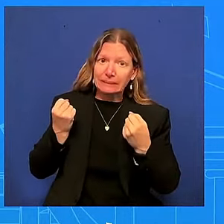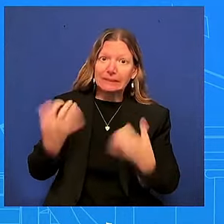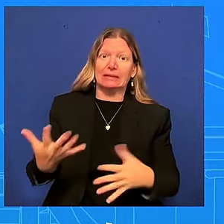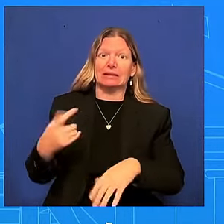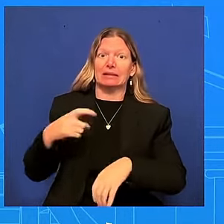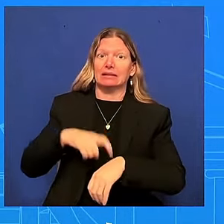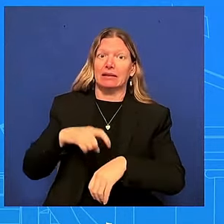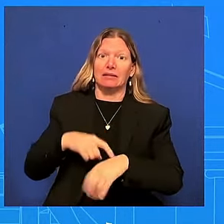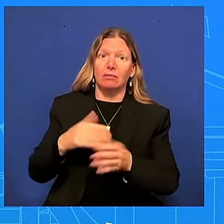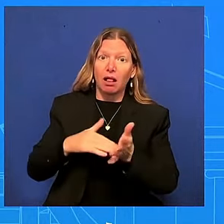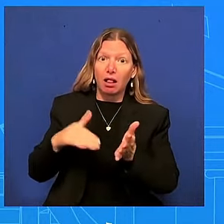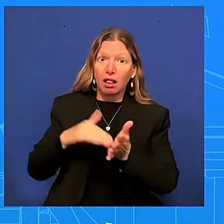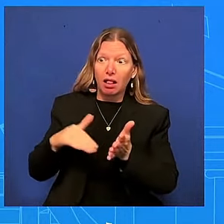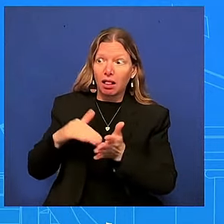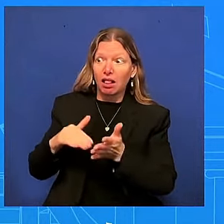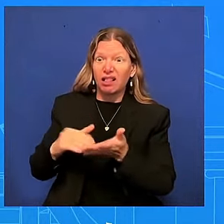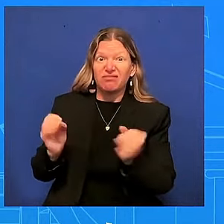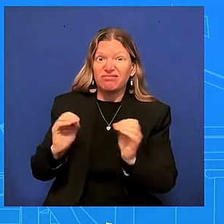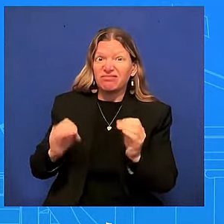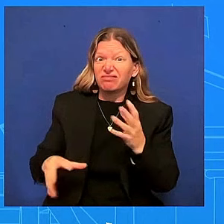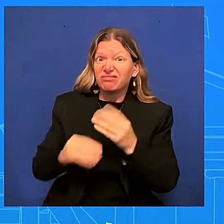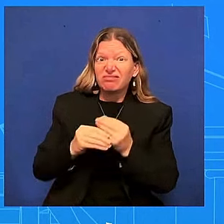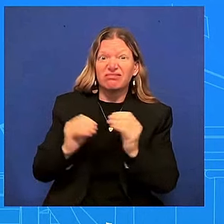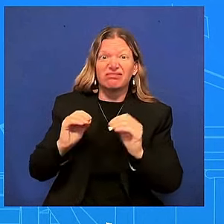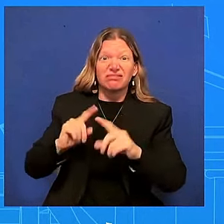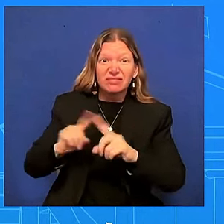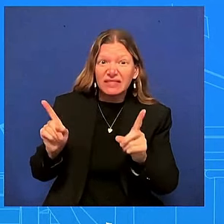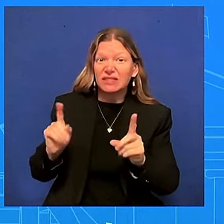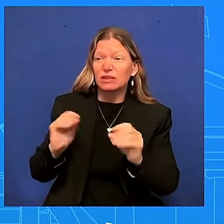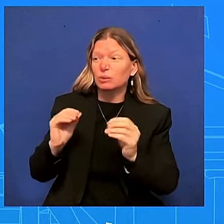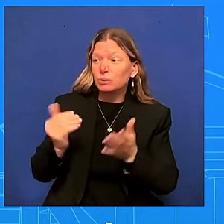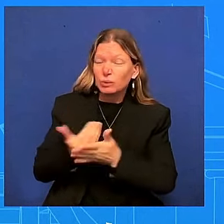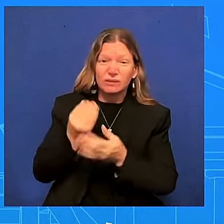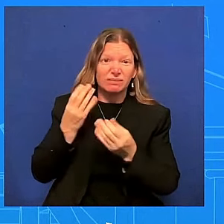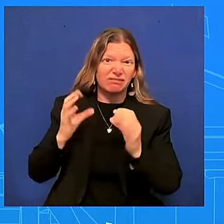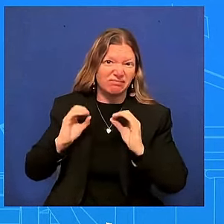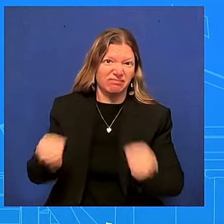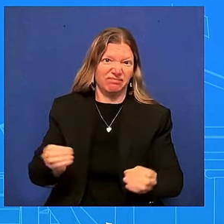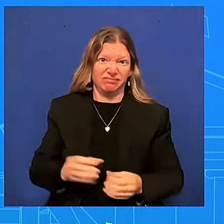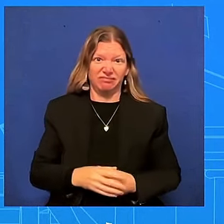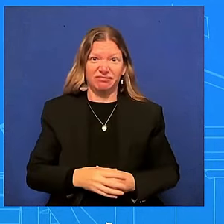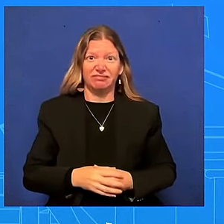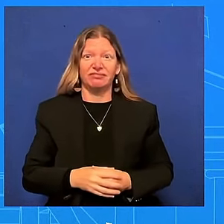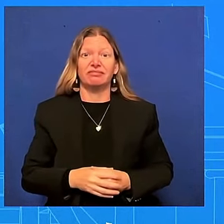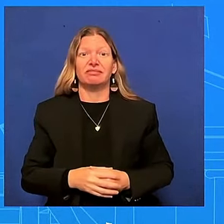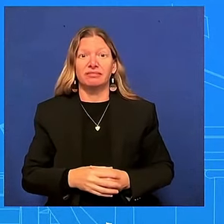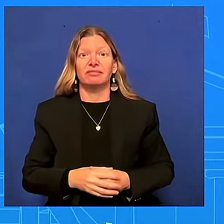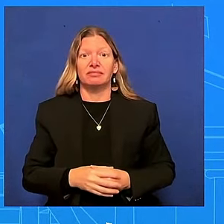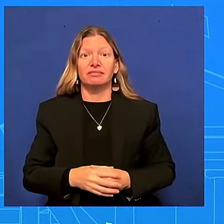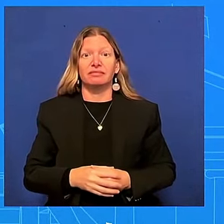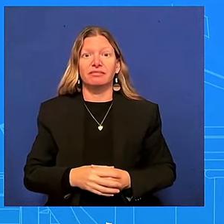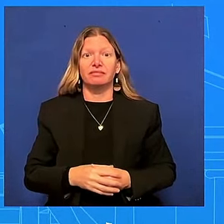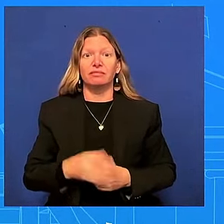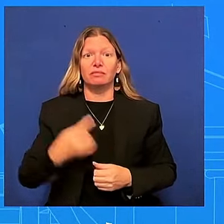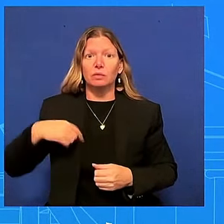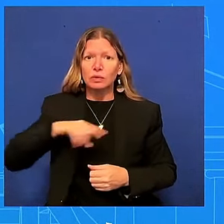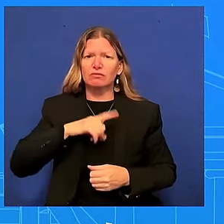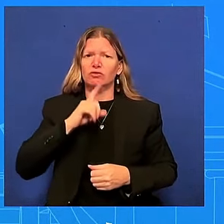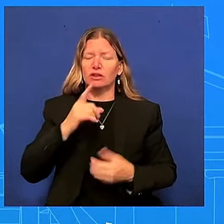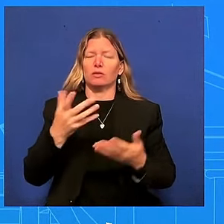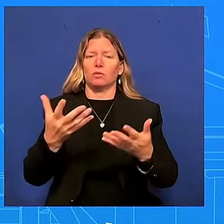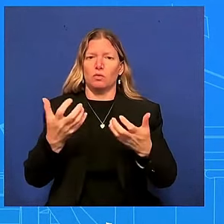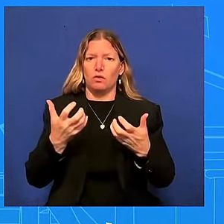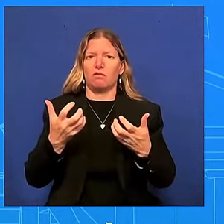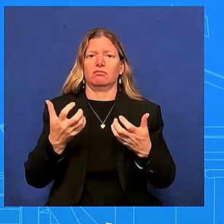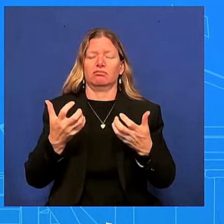with your colleagues here in the room uh we really truly uh want to turn the page on this we really want to be